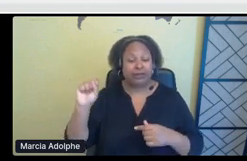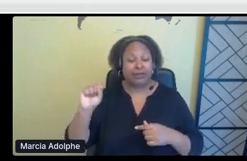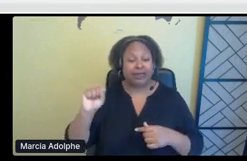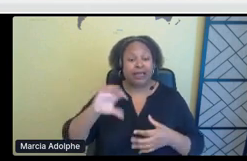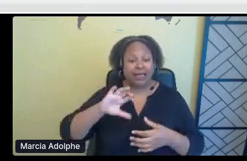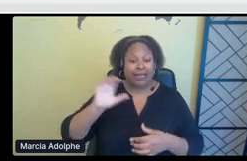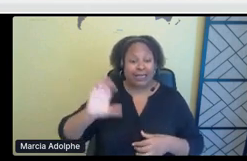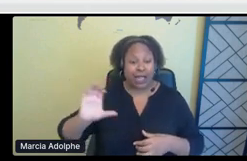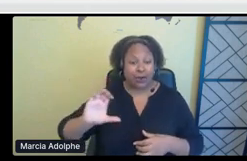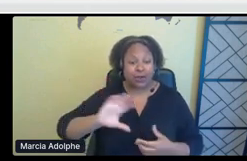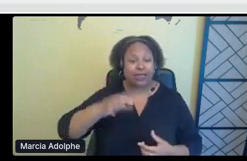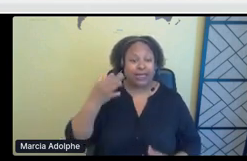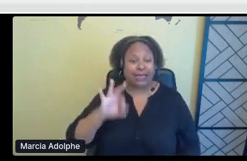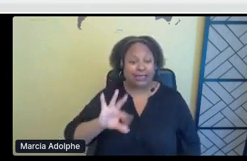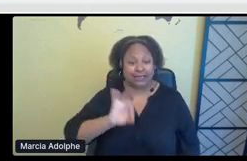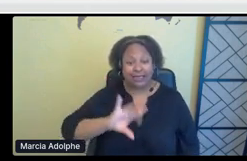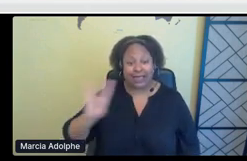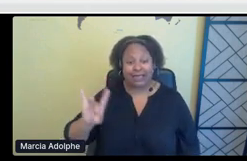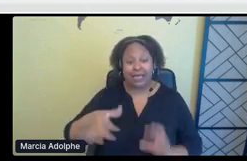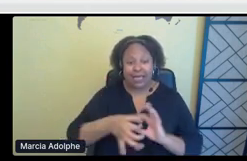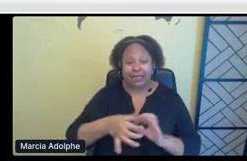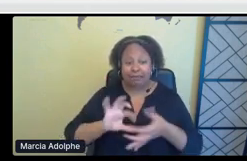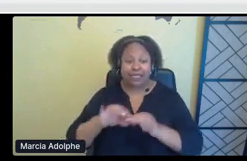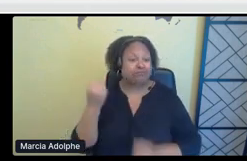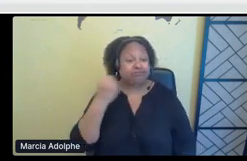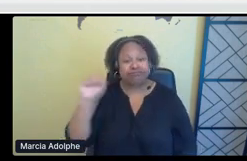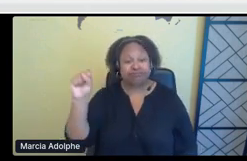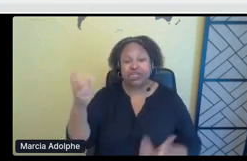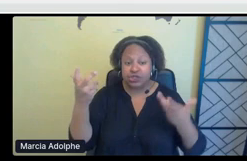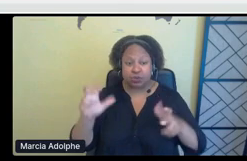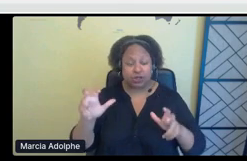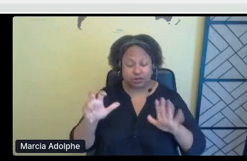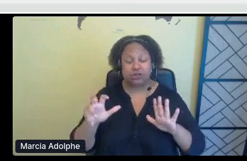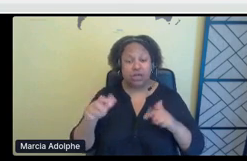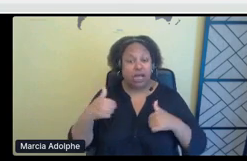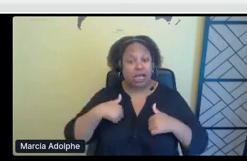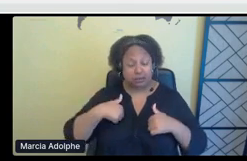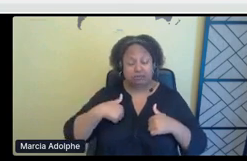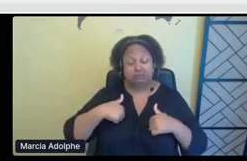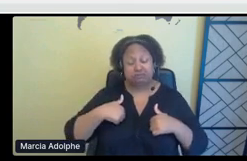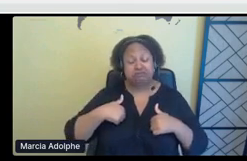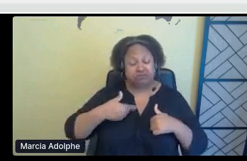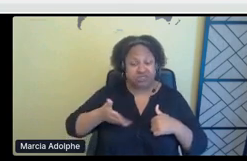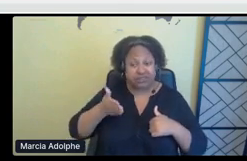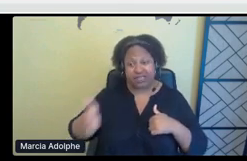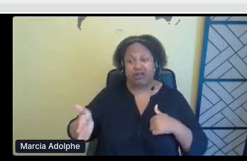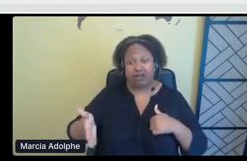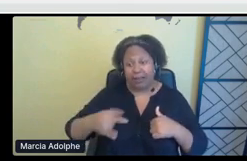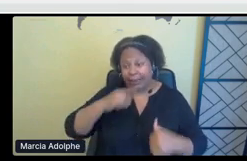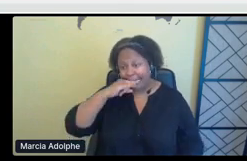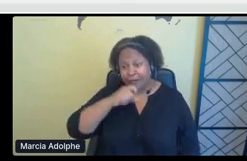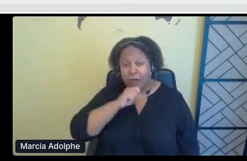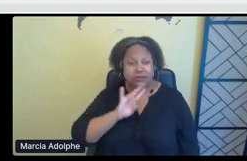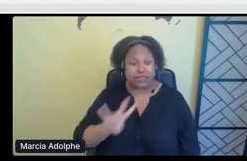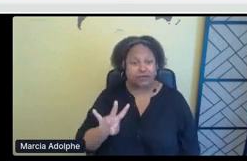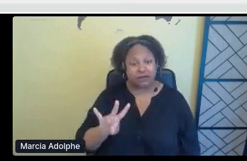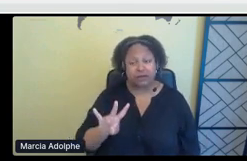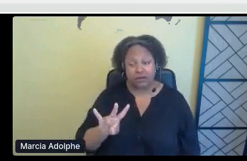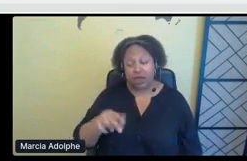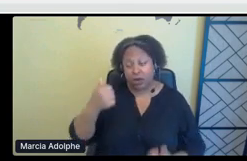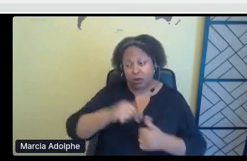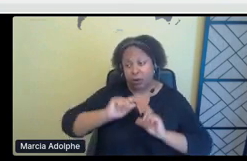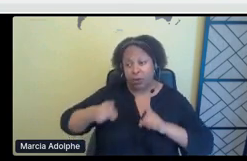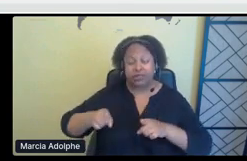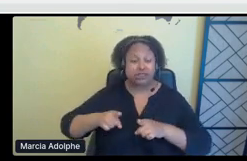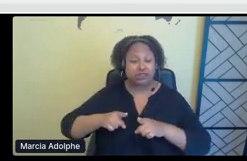my family, my community, all the people, kids, I was on the blockade in 1988 as a seven-year-old. Um, that's